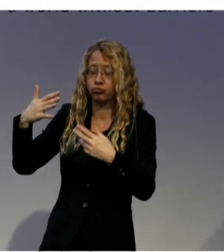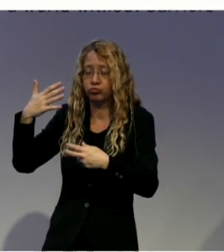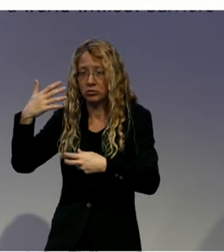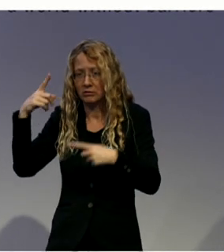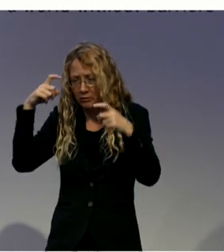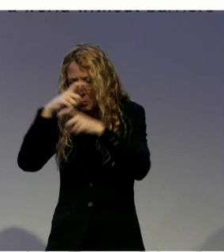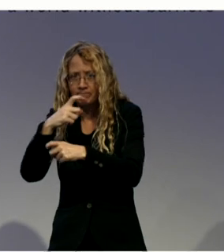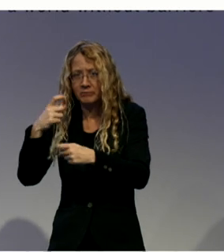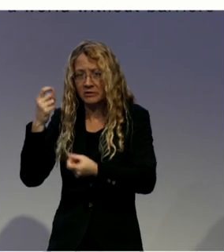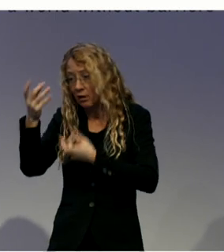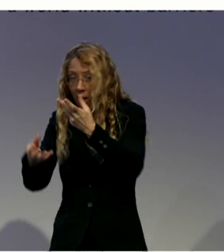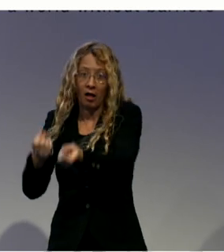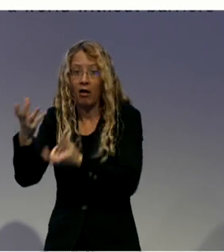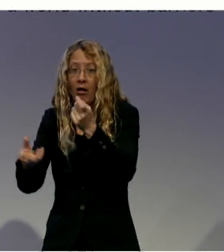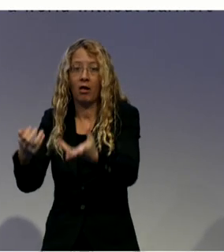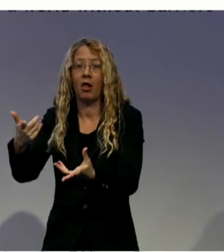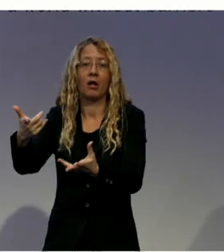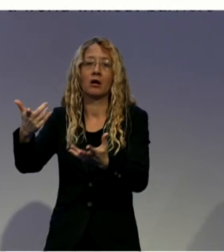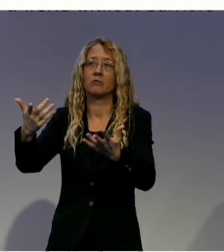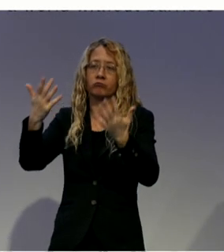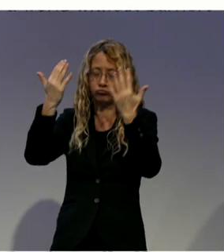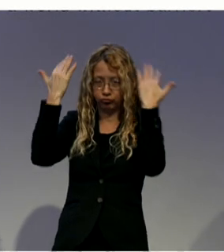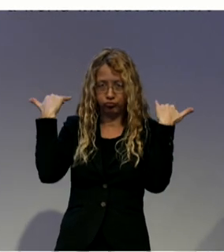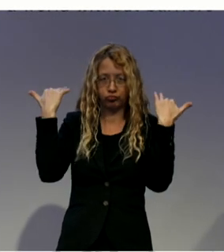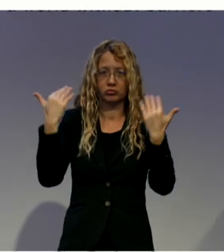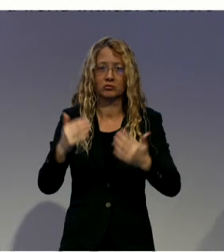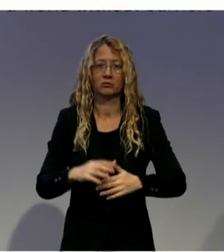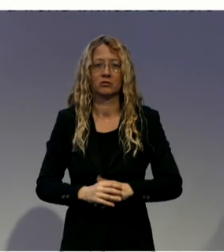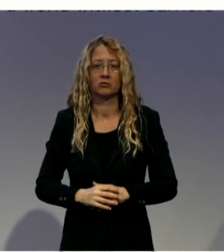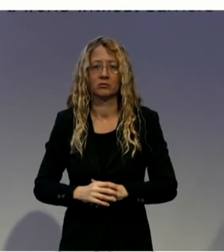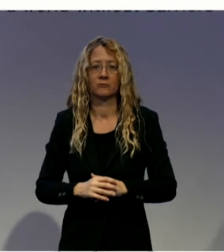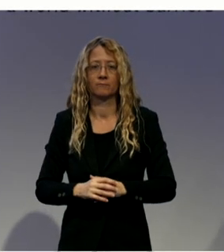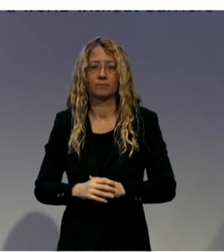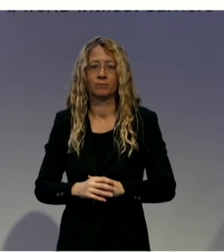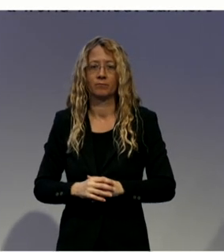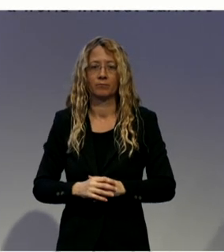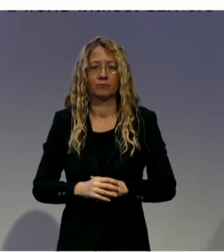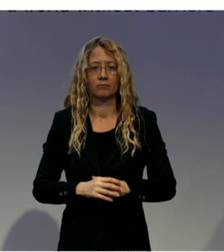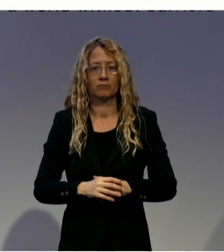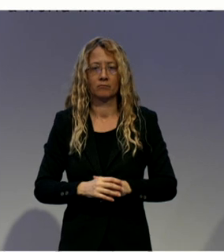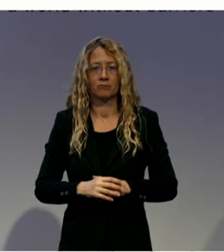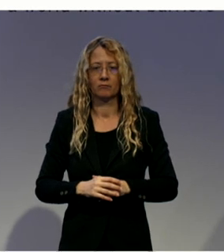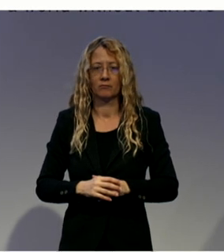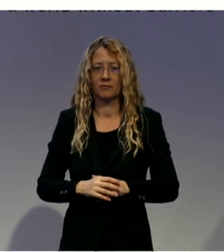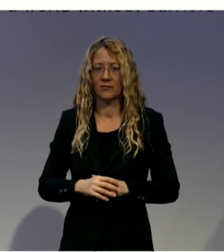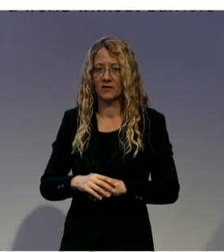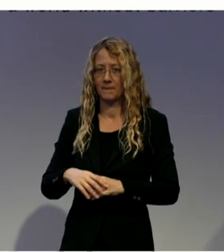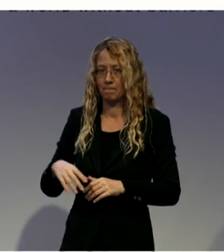Complexity is when different stakeholders don't share the same vision in line with the person's will and preferences.